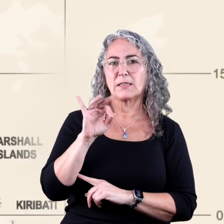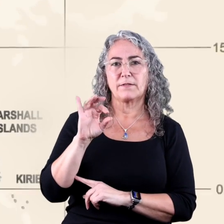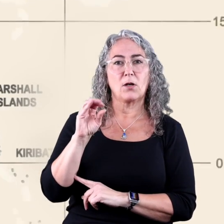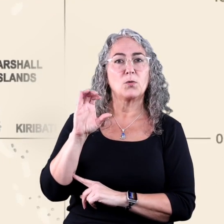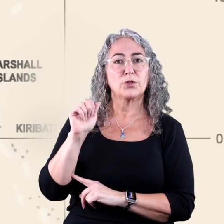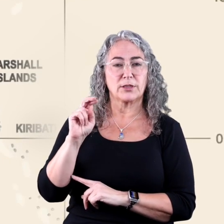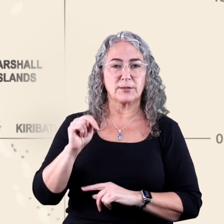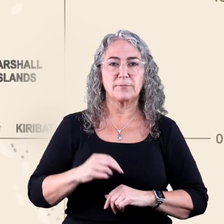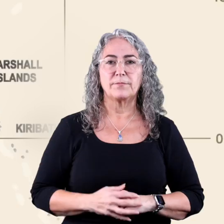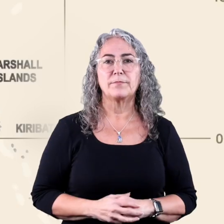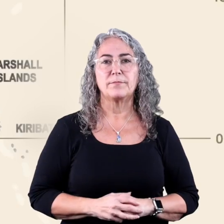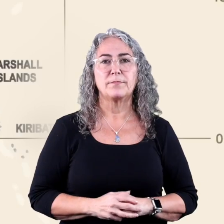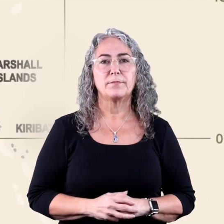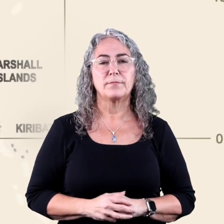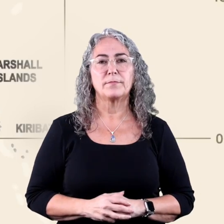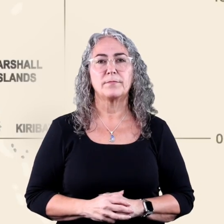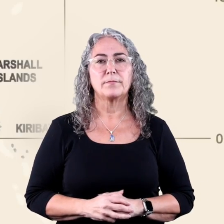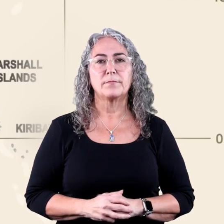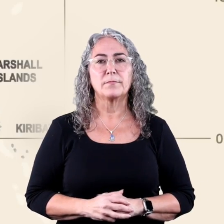in the Pacific Ocean.